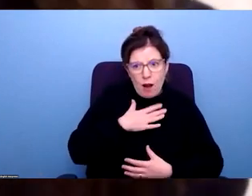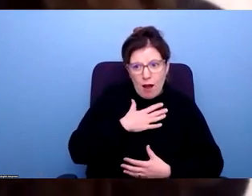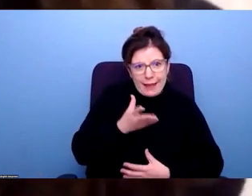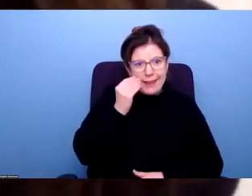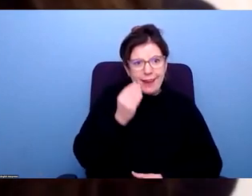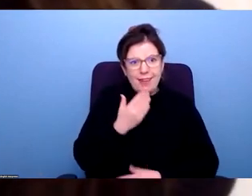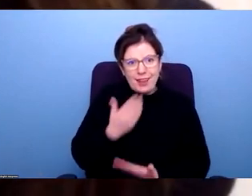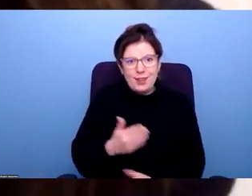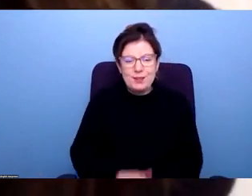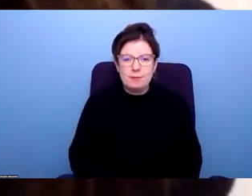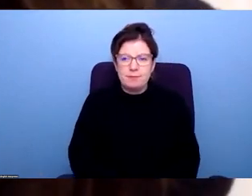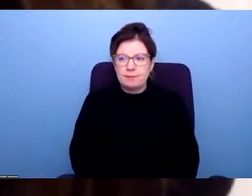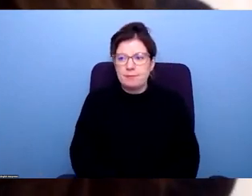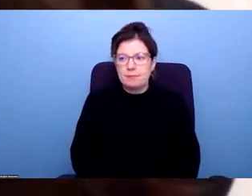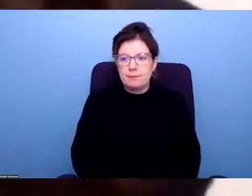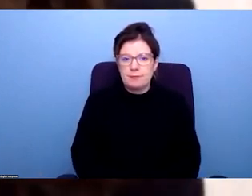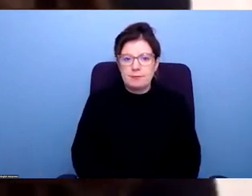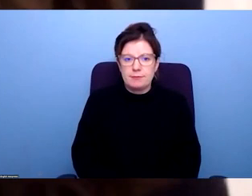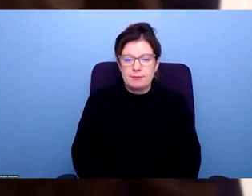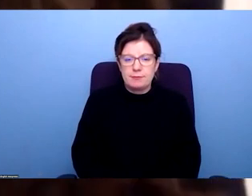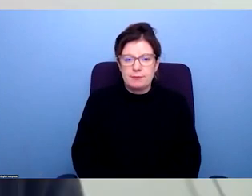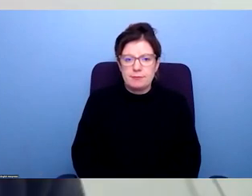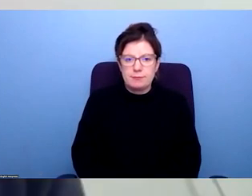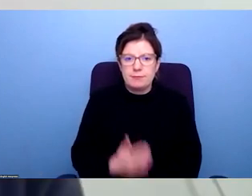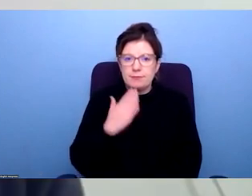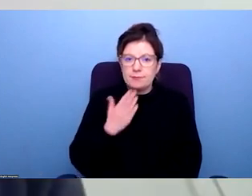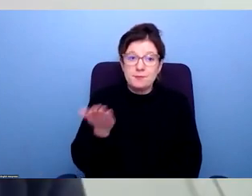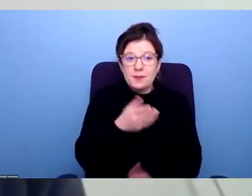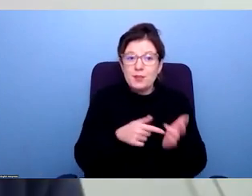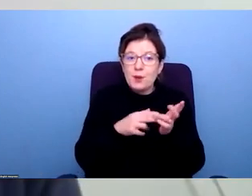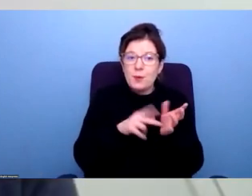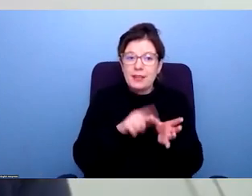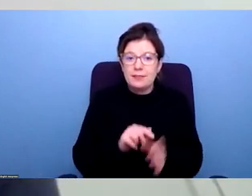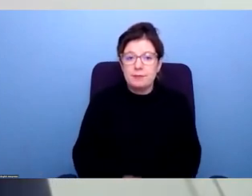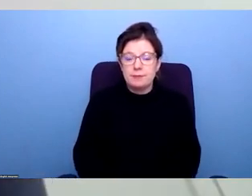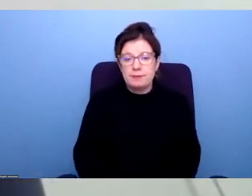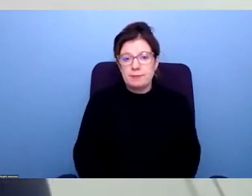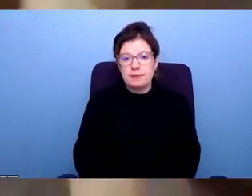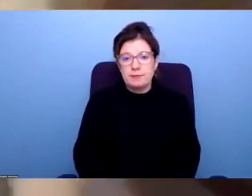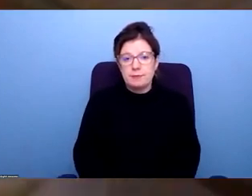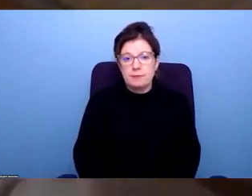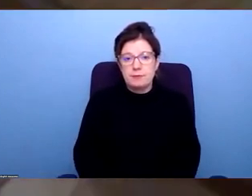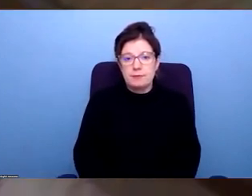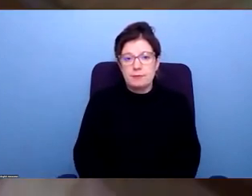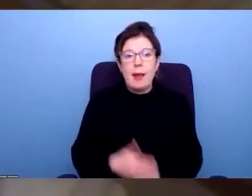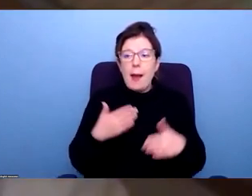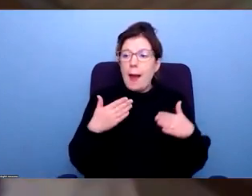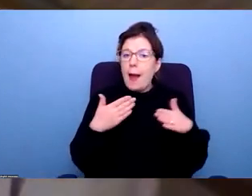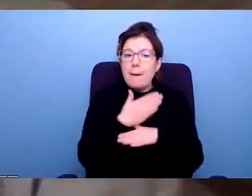thank you for sharing. Thank you, Chloe. Tony. And well, on the employment data,